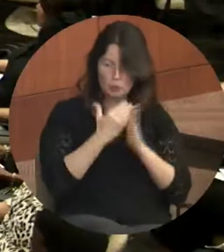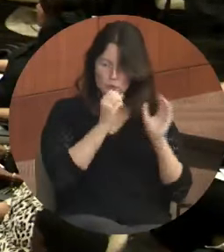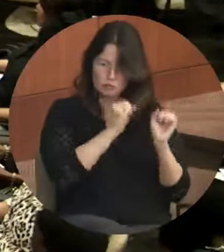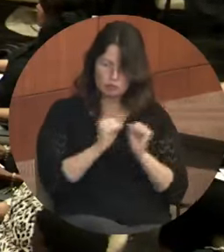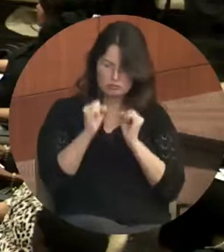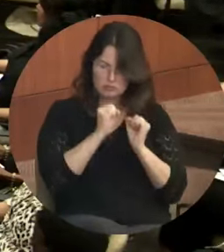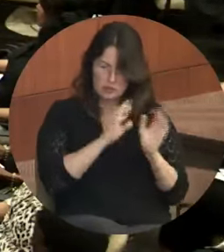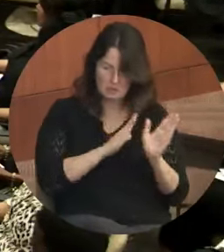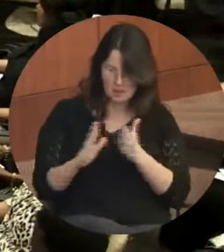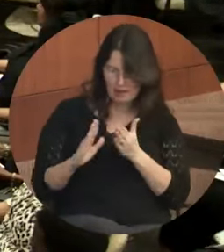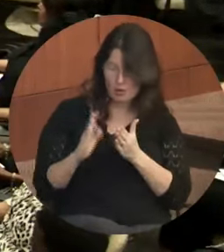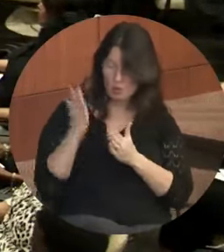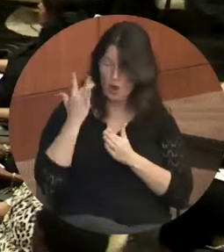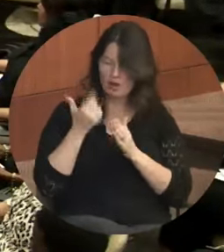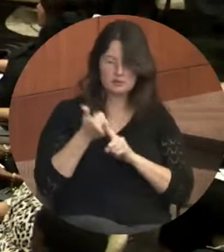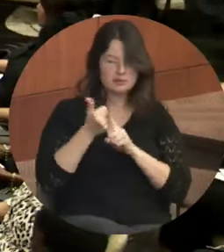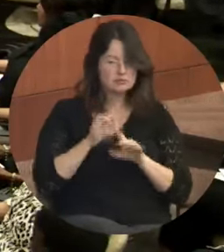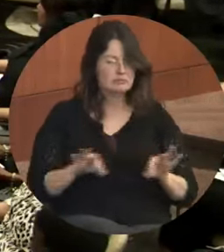important than our last plan.